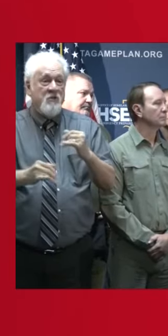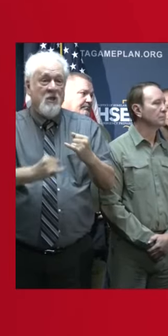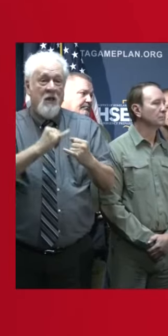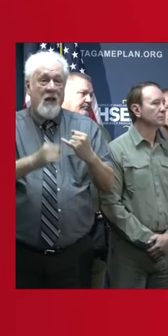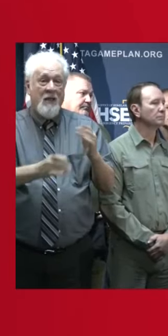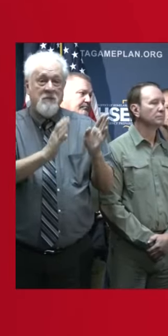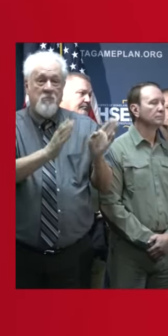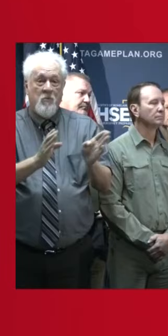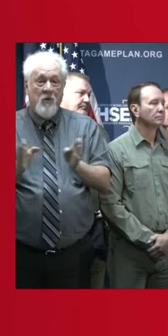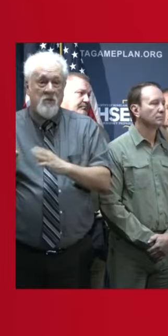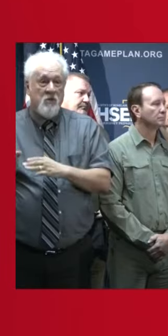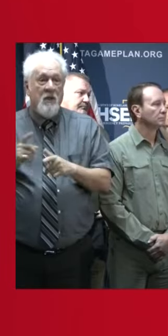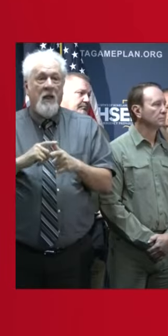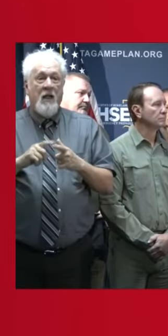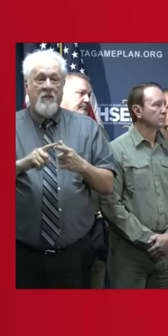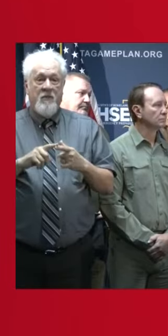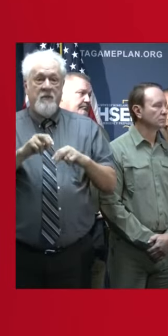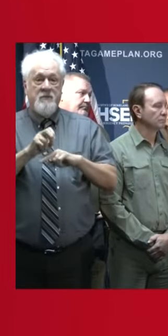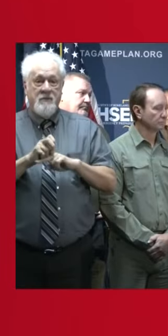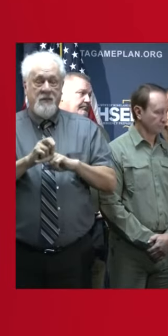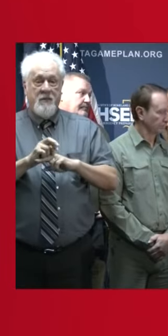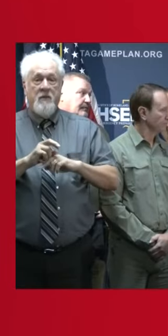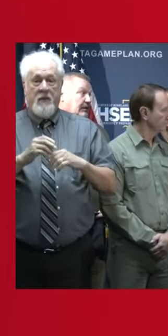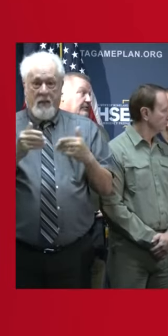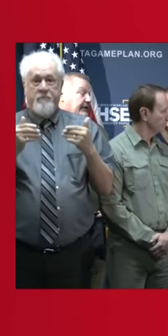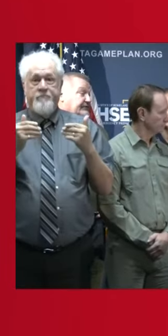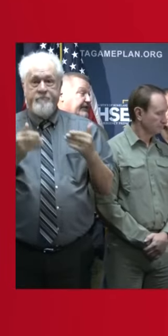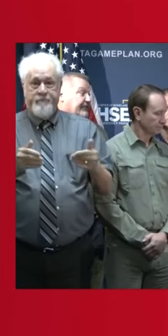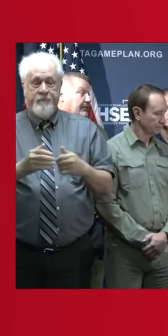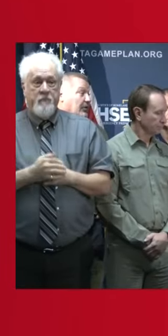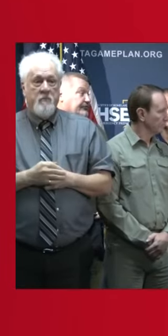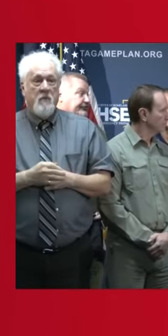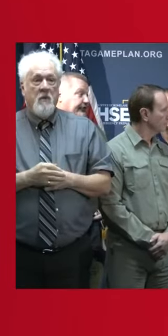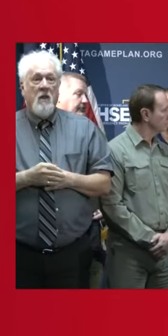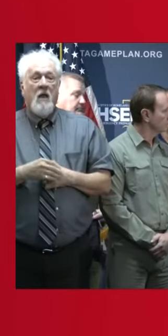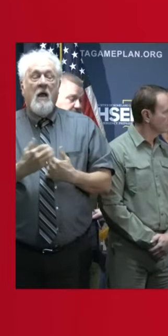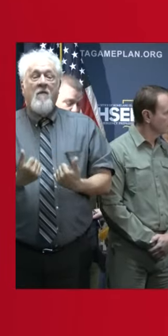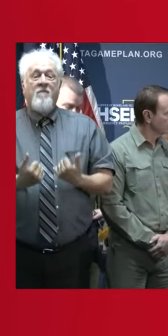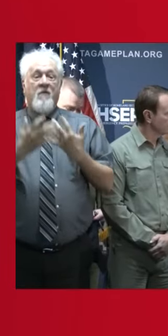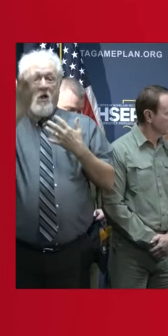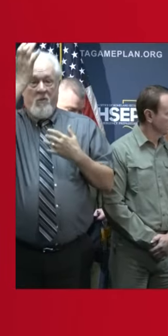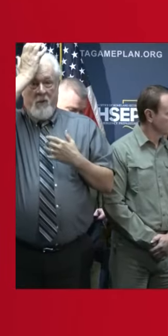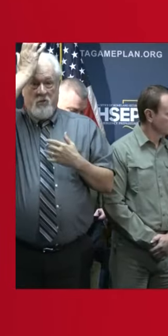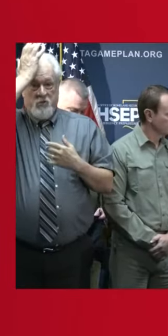preparations, and ride it out today. Okay. State Farm Marshal, sir.